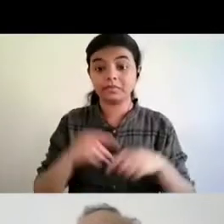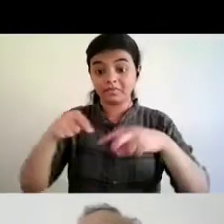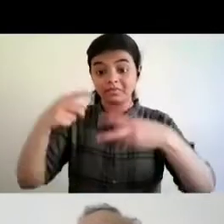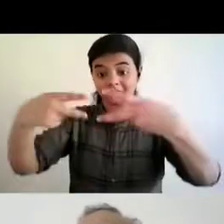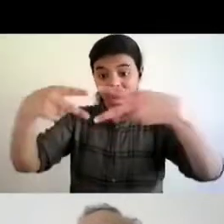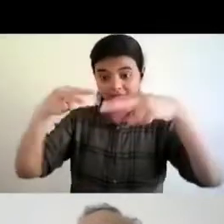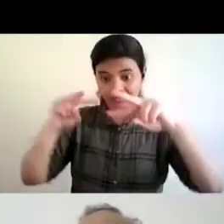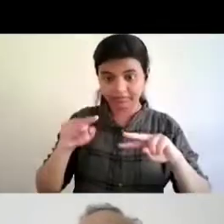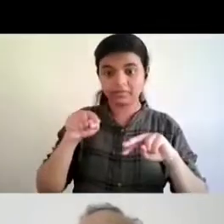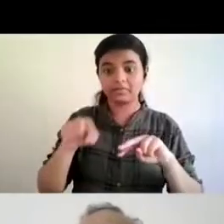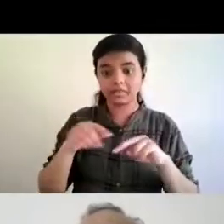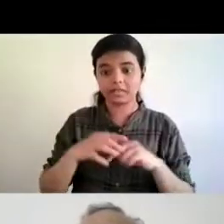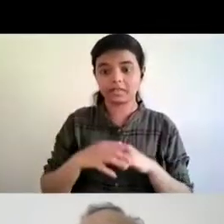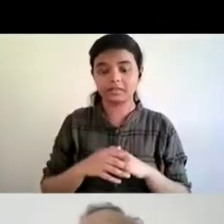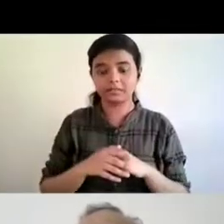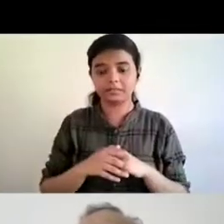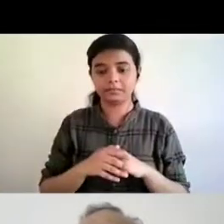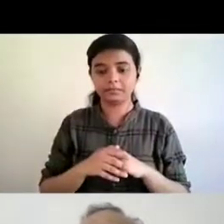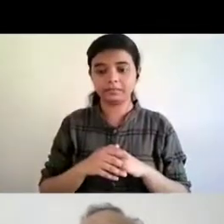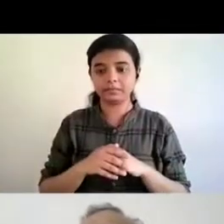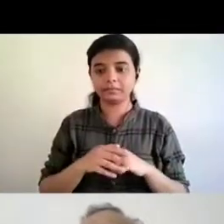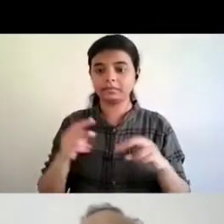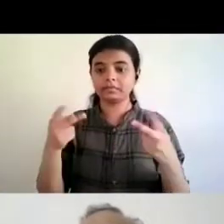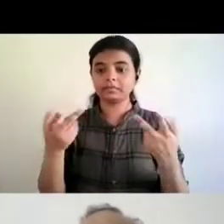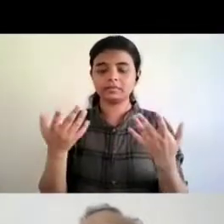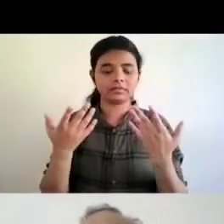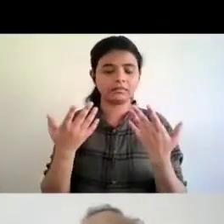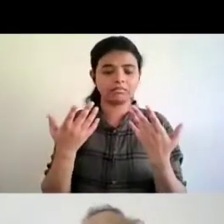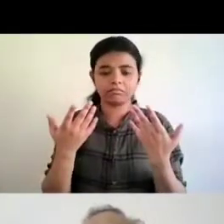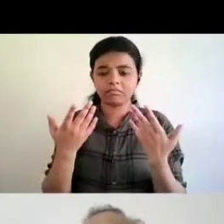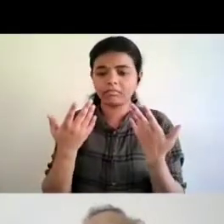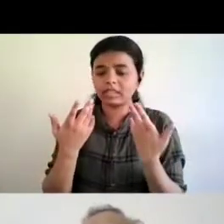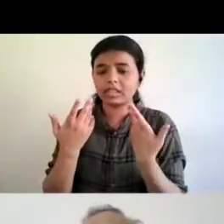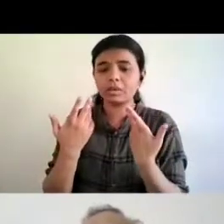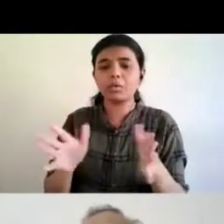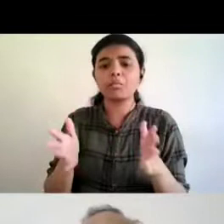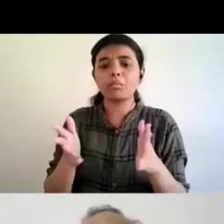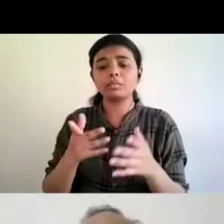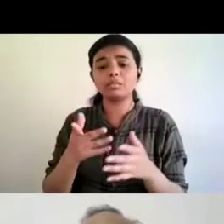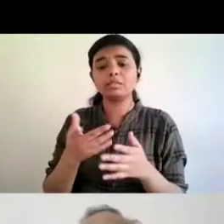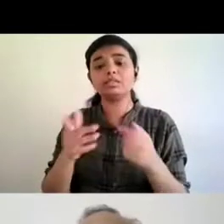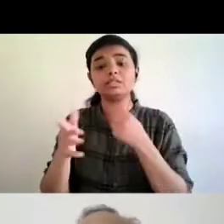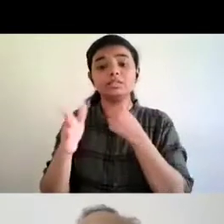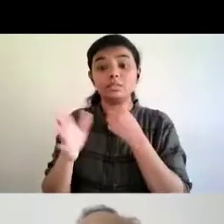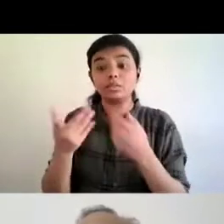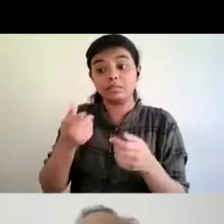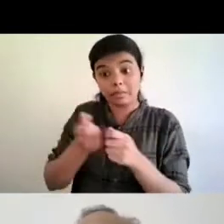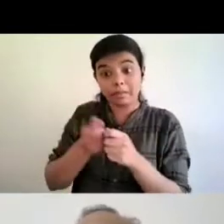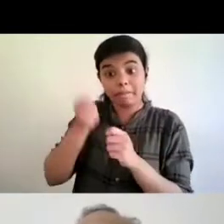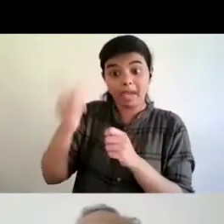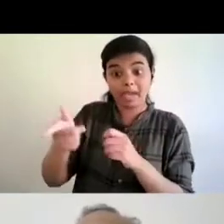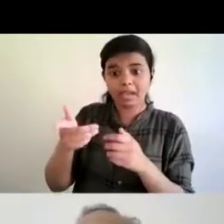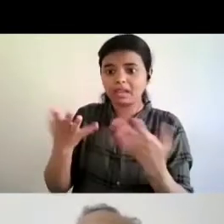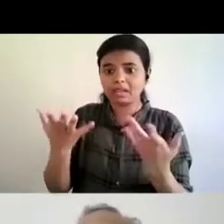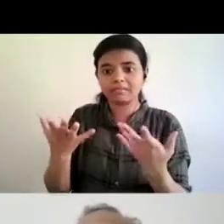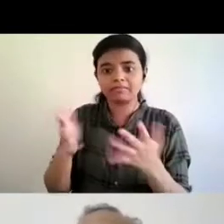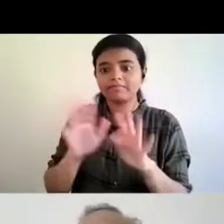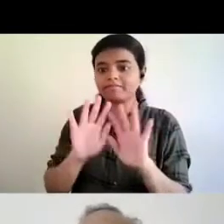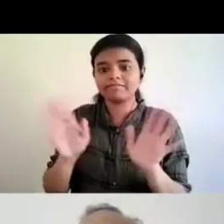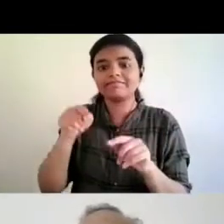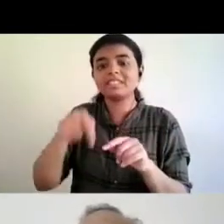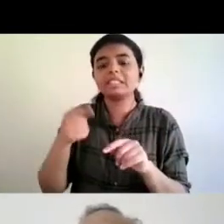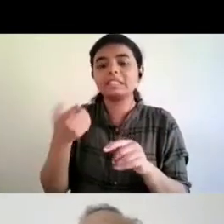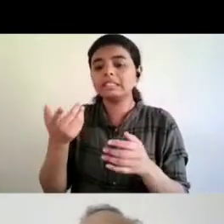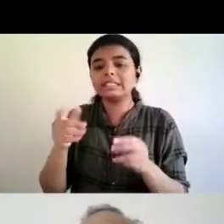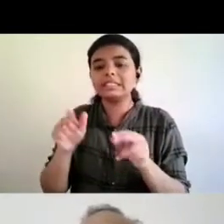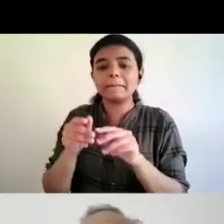is not promising any financial gains for the copyright owner it becomes the least priority